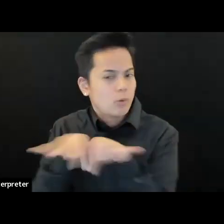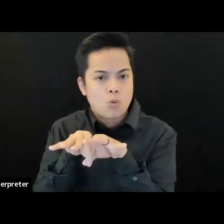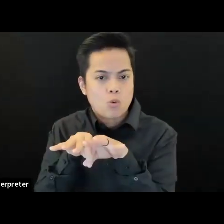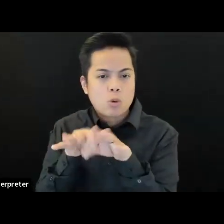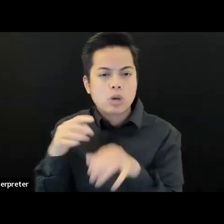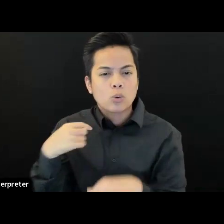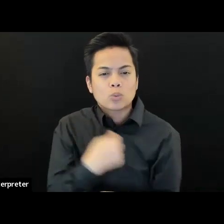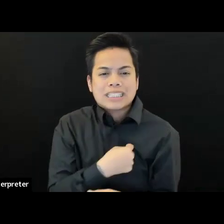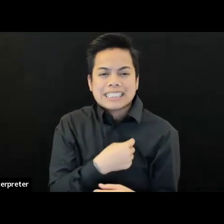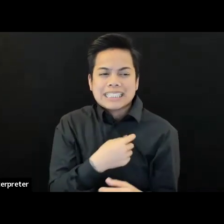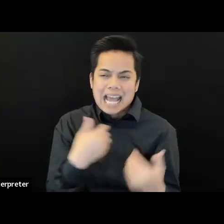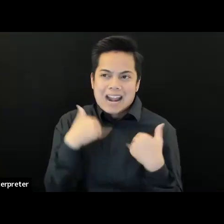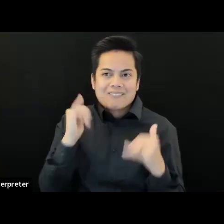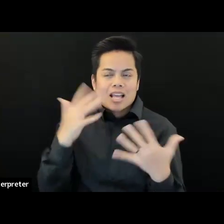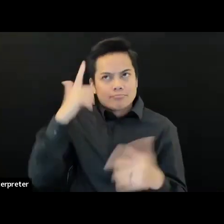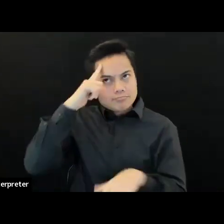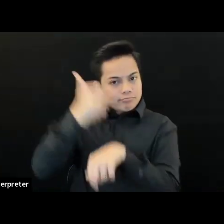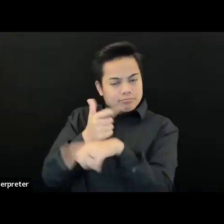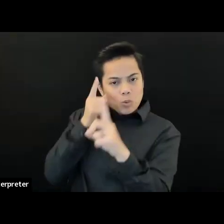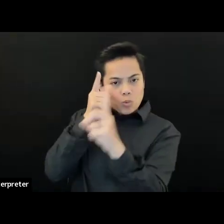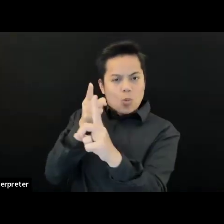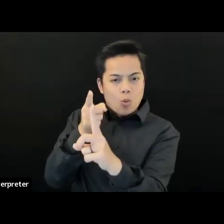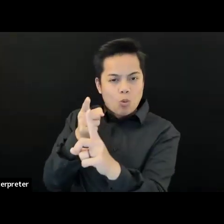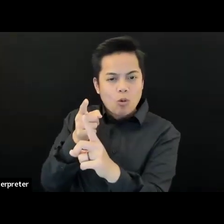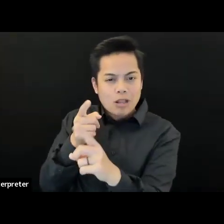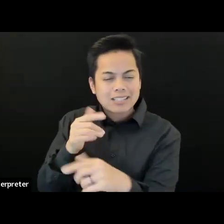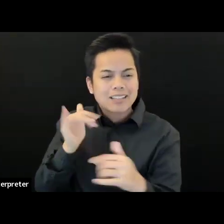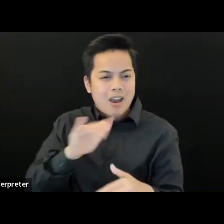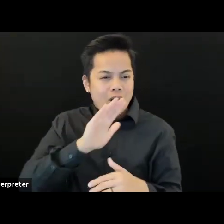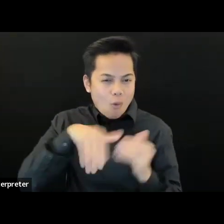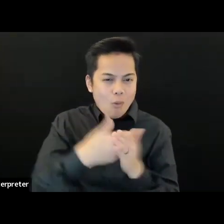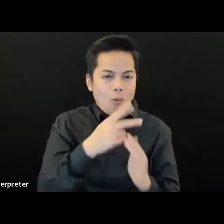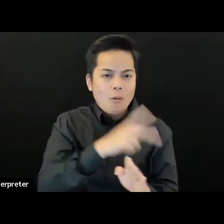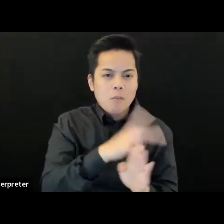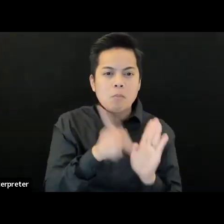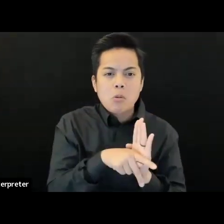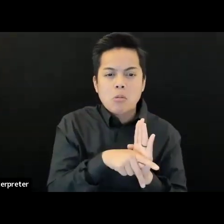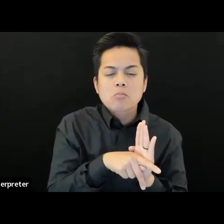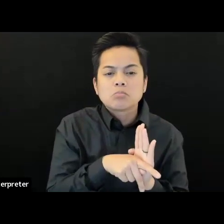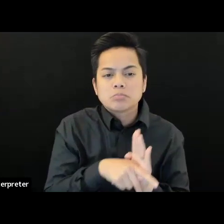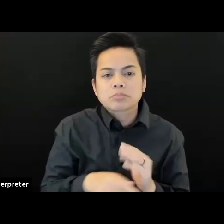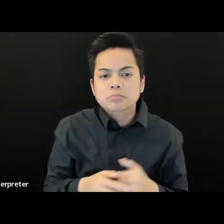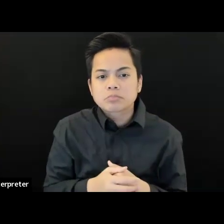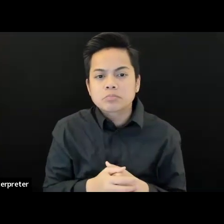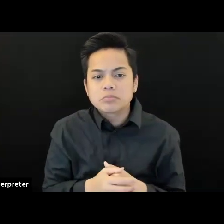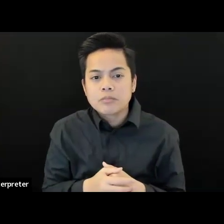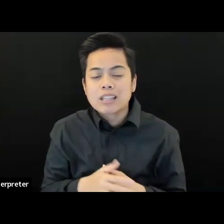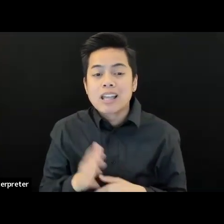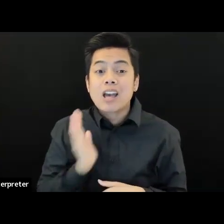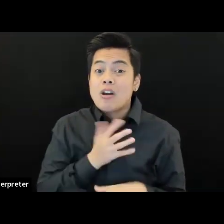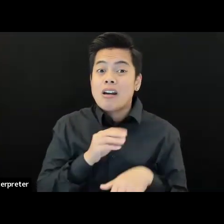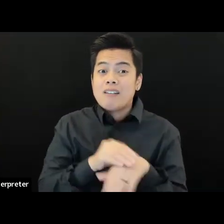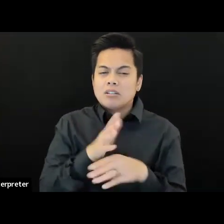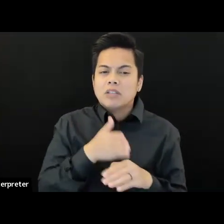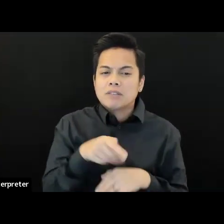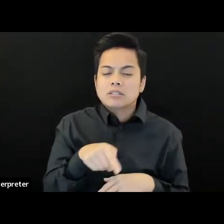in, in all of our programs. Um, our advisory council is still underway. We are about halfway there.